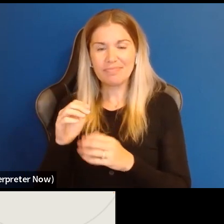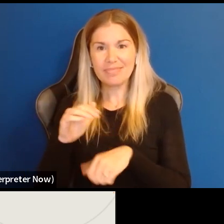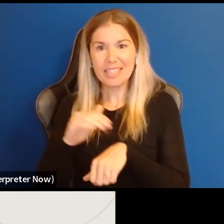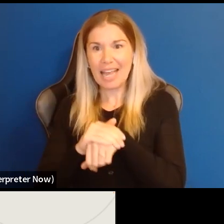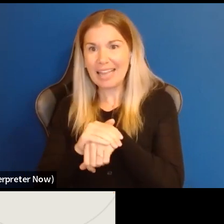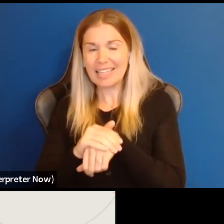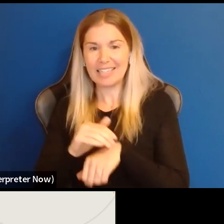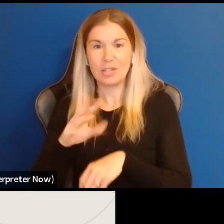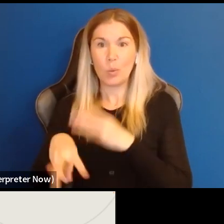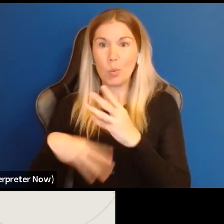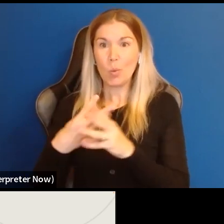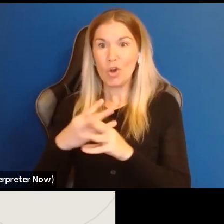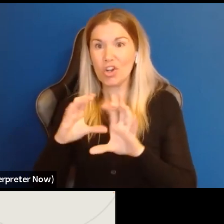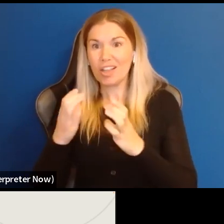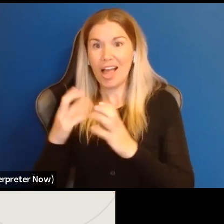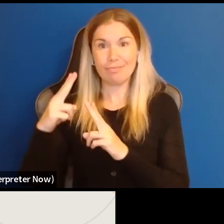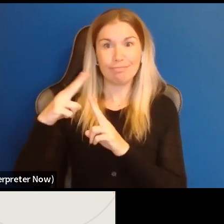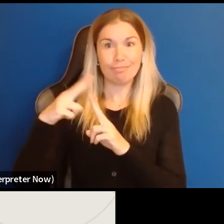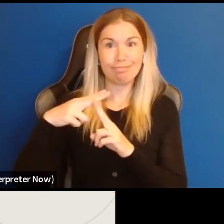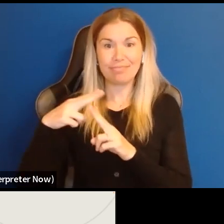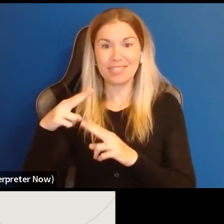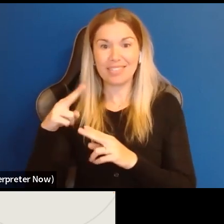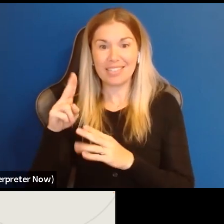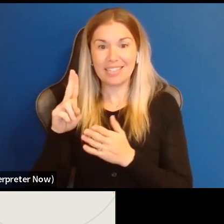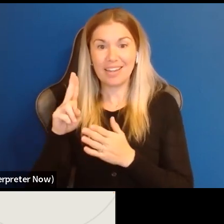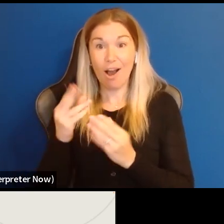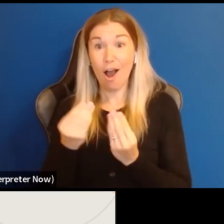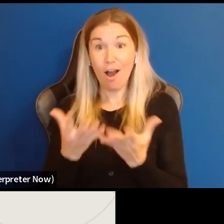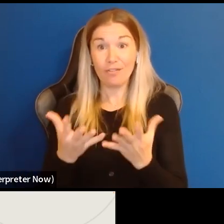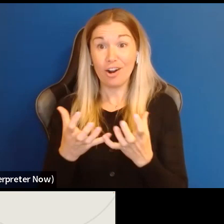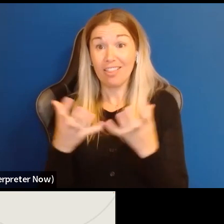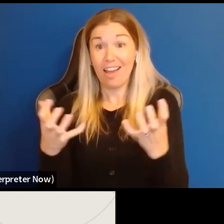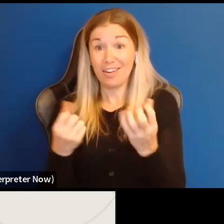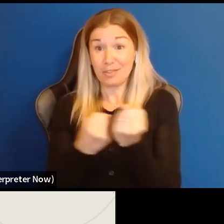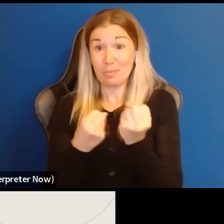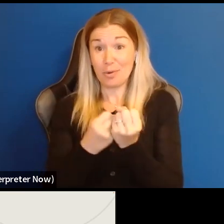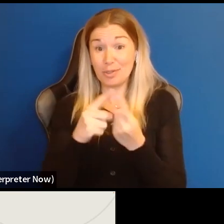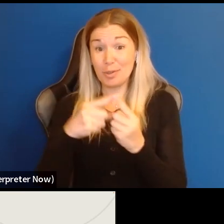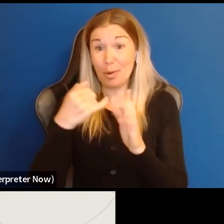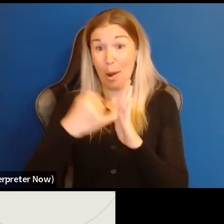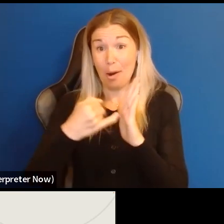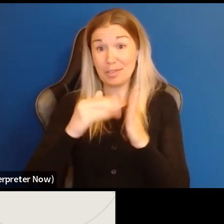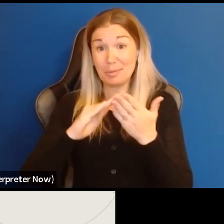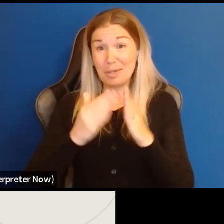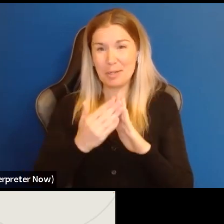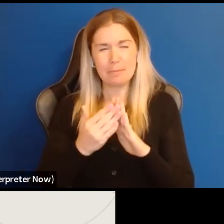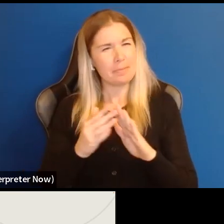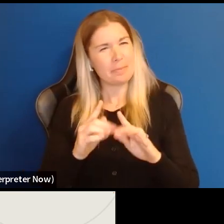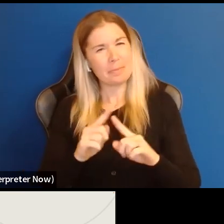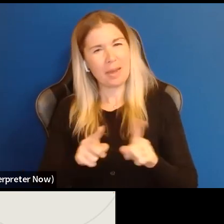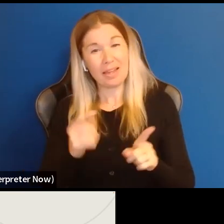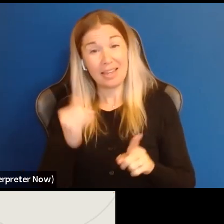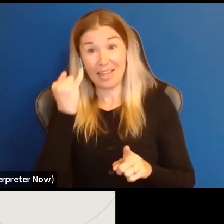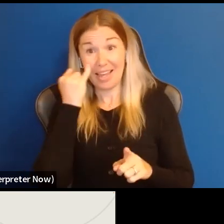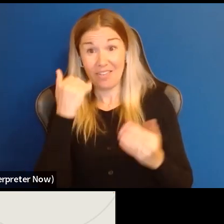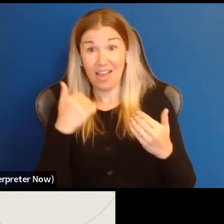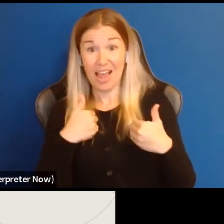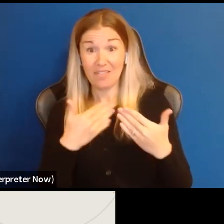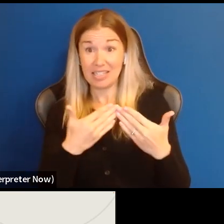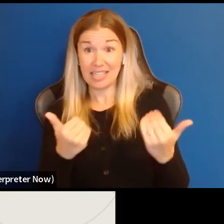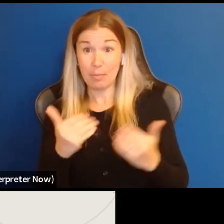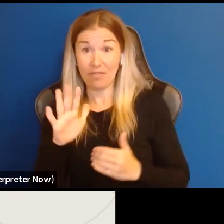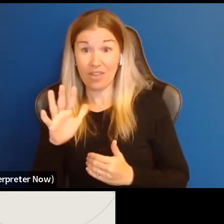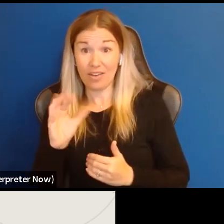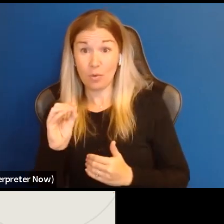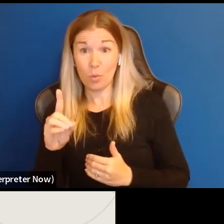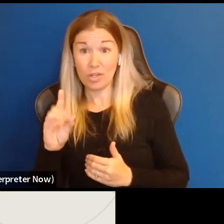class education institutions offer a lot of support to our arts community. But if you do have a separate 501c3